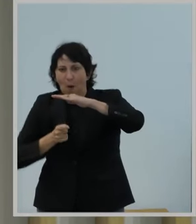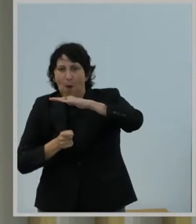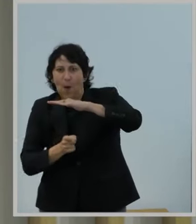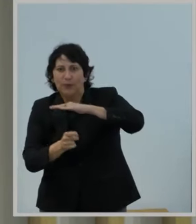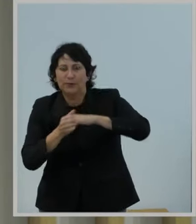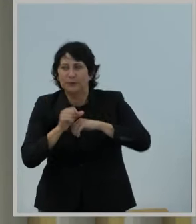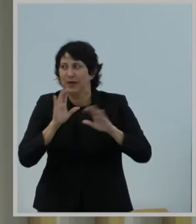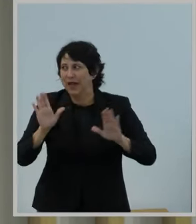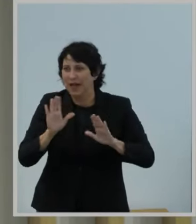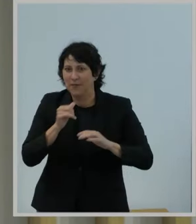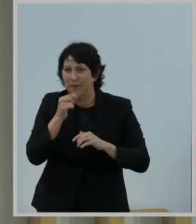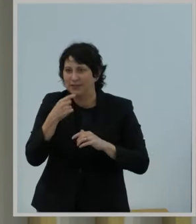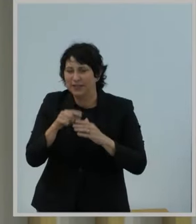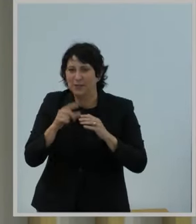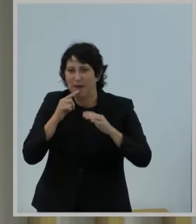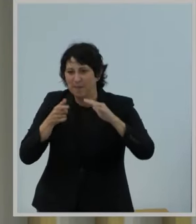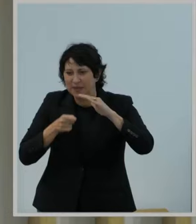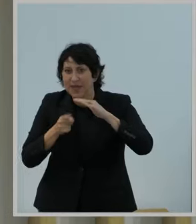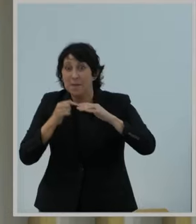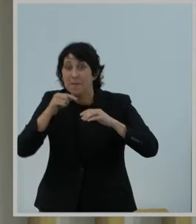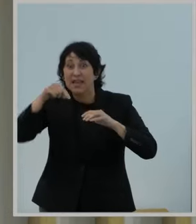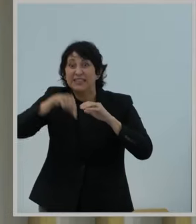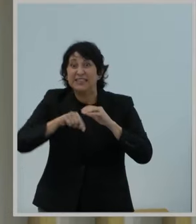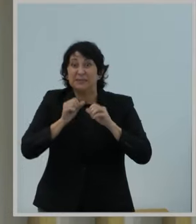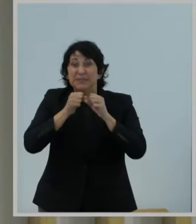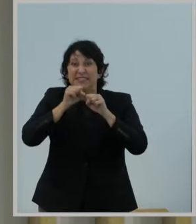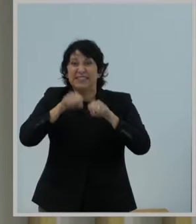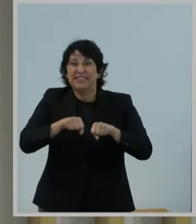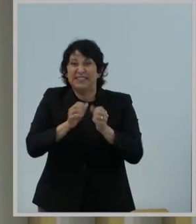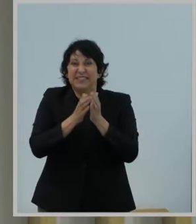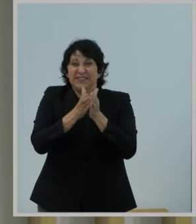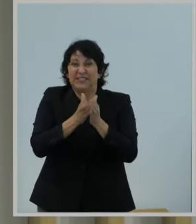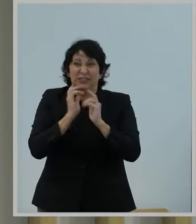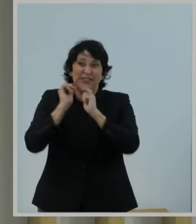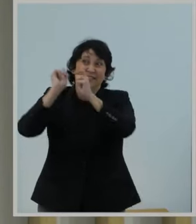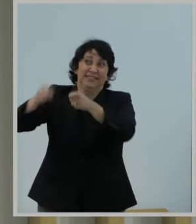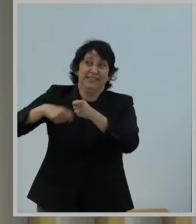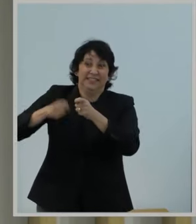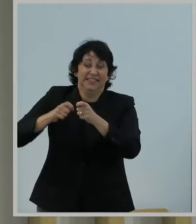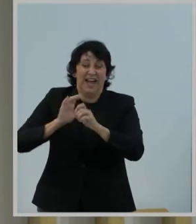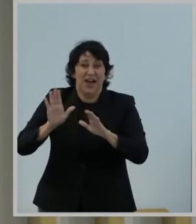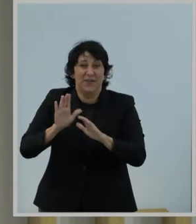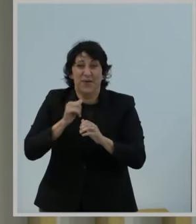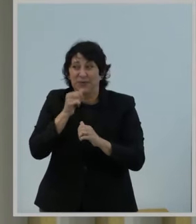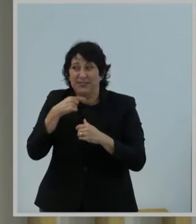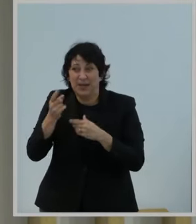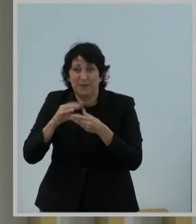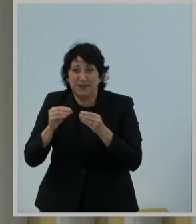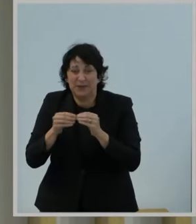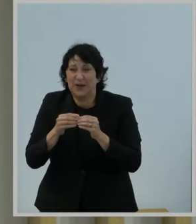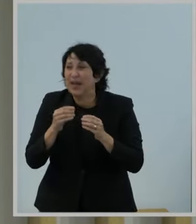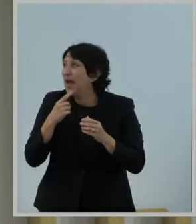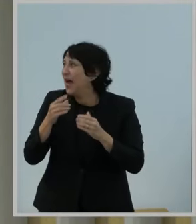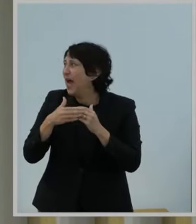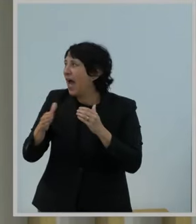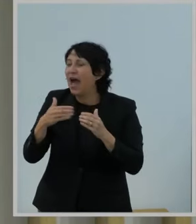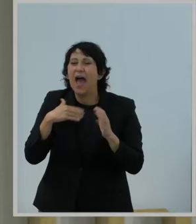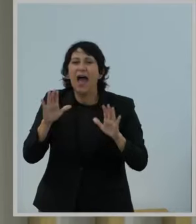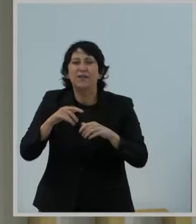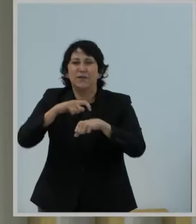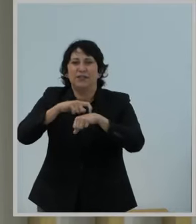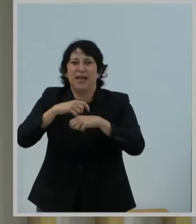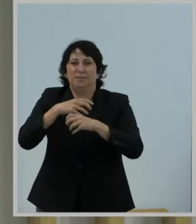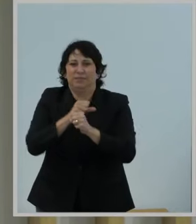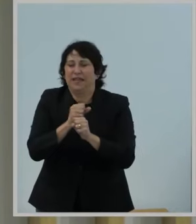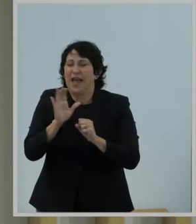ones involving my considerable deep-sea fishing exploits. I'm also going to spare you the rest of my statement and an interest in having